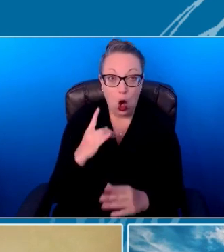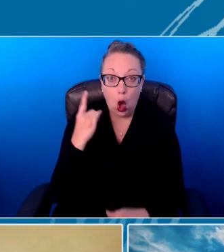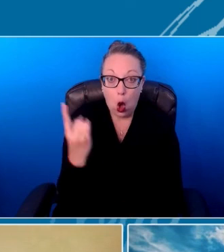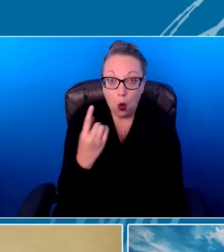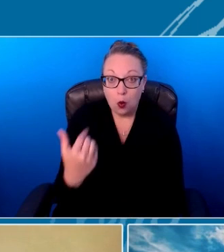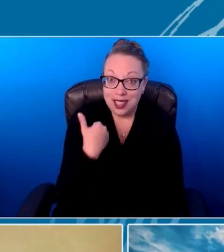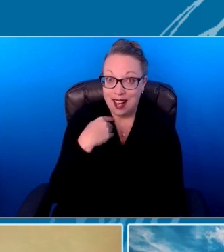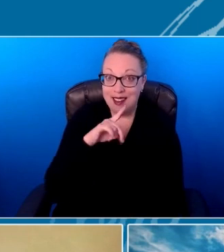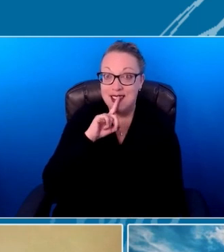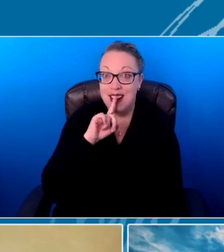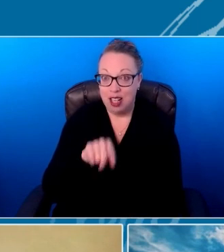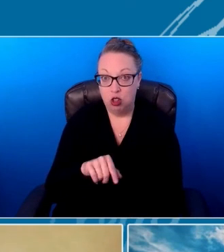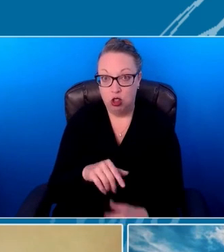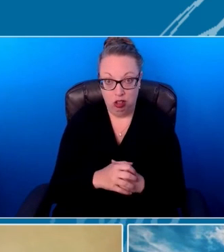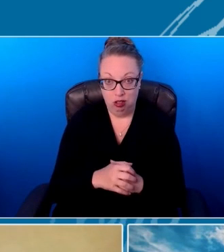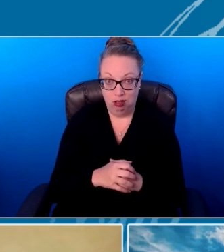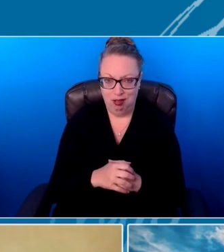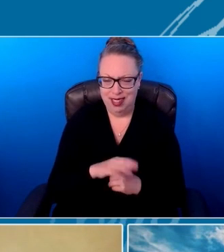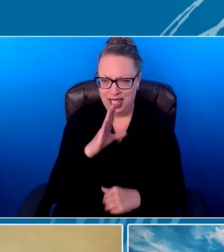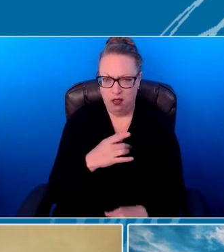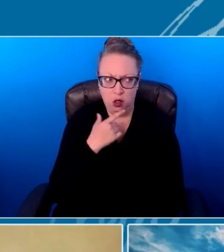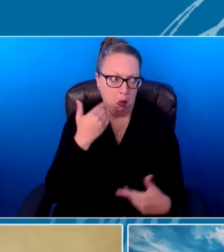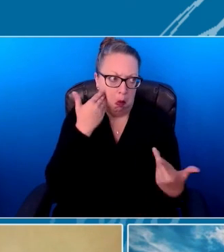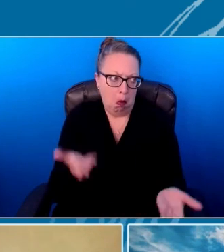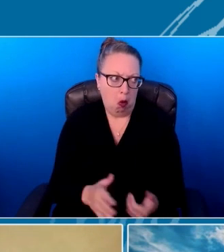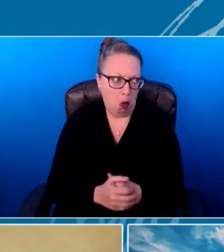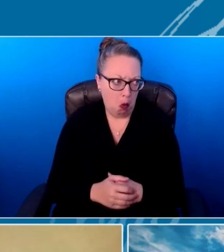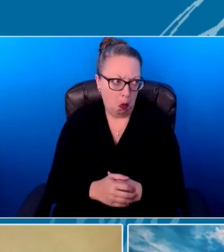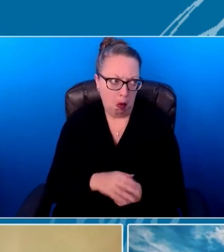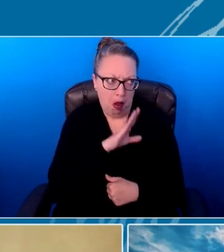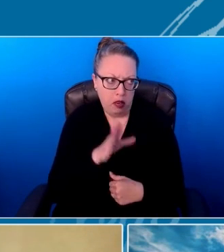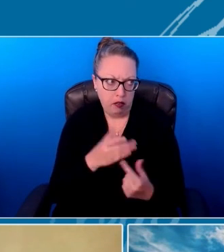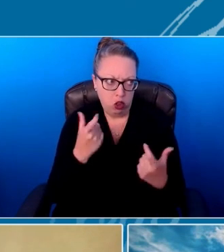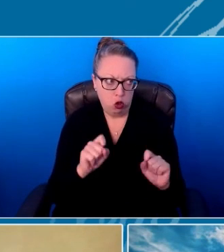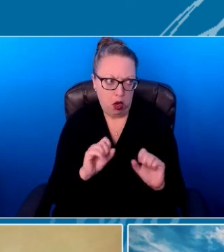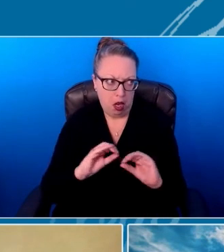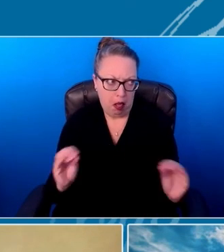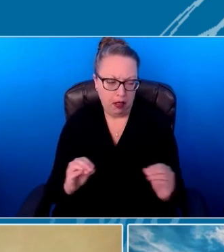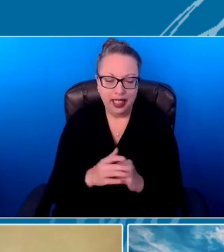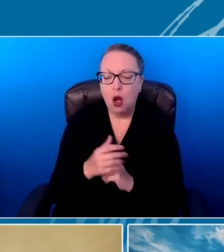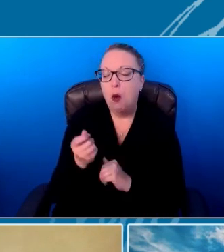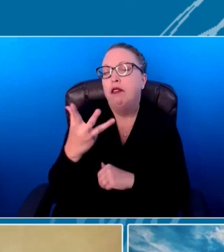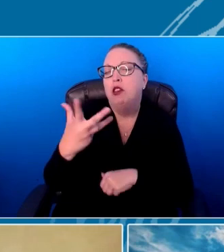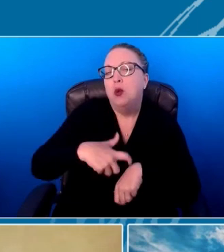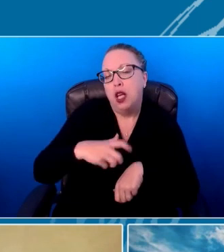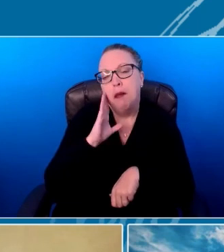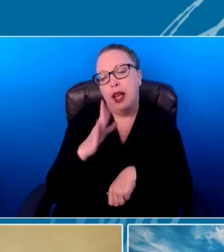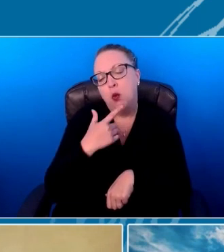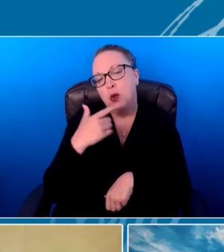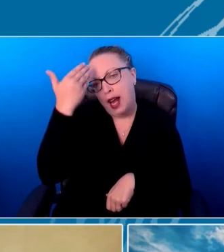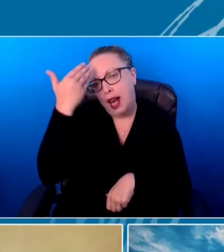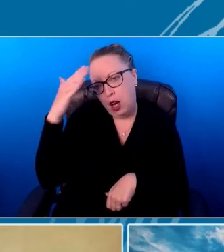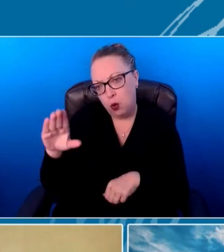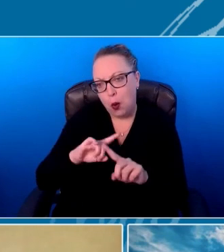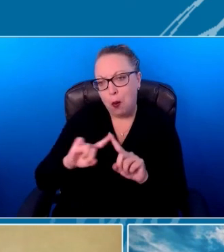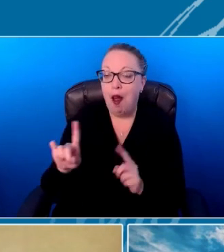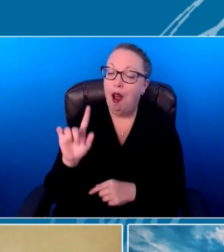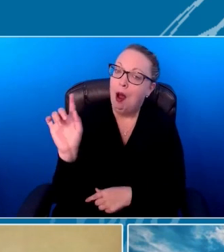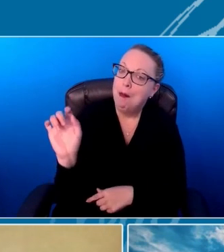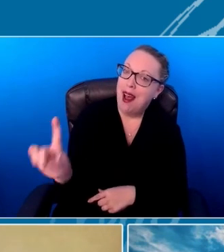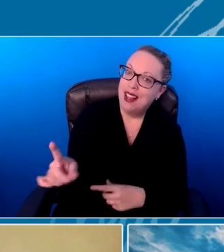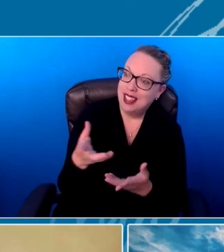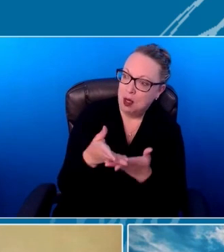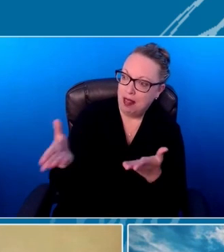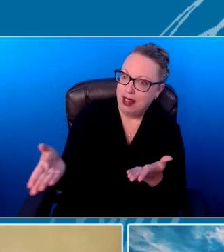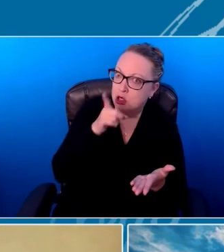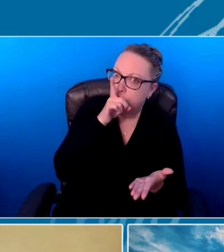I haven't done a thing. Or I don't know. Now, a few times they'll say, I don't know. But if I'm asking them questions about things that are